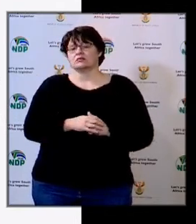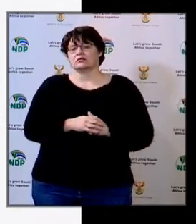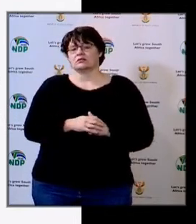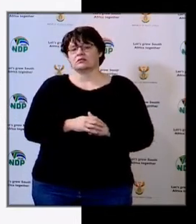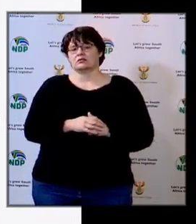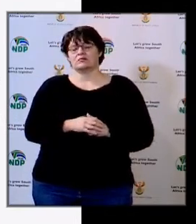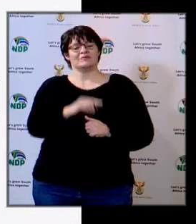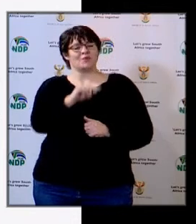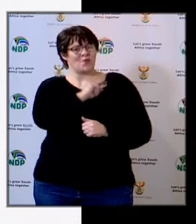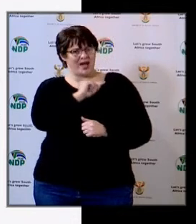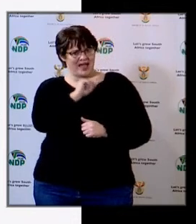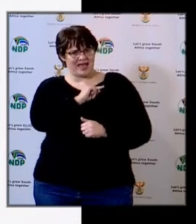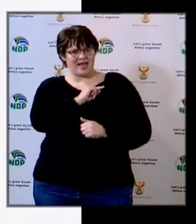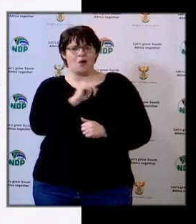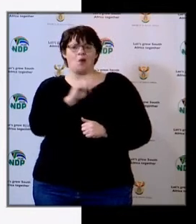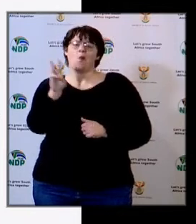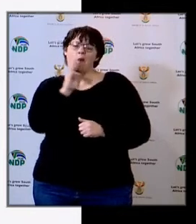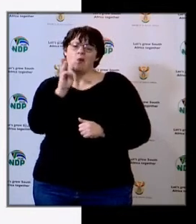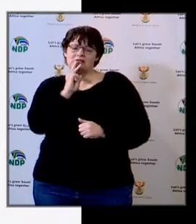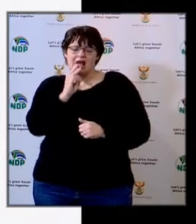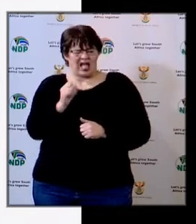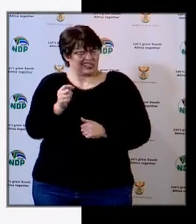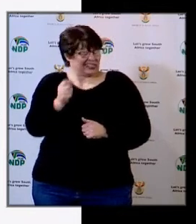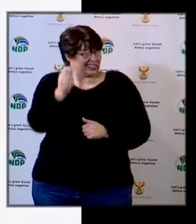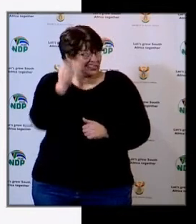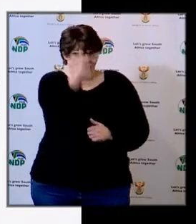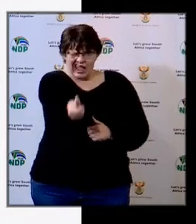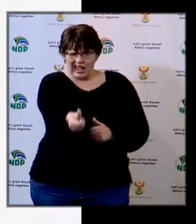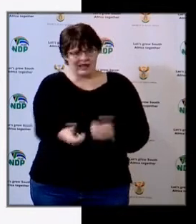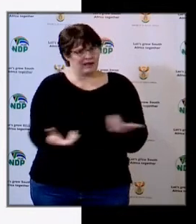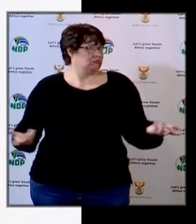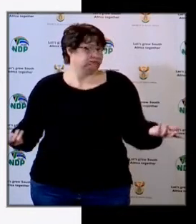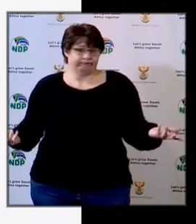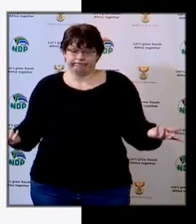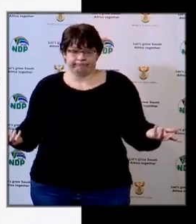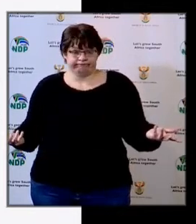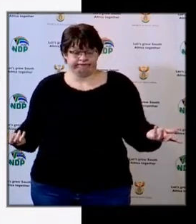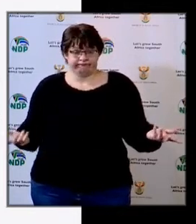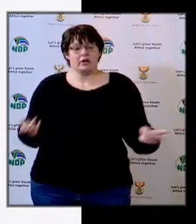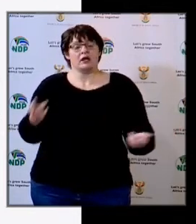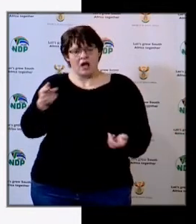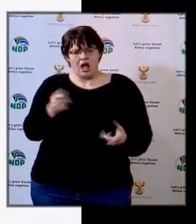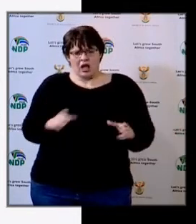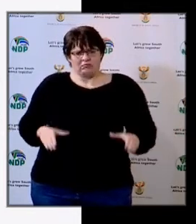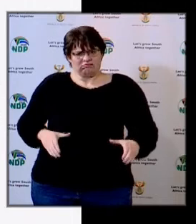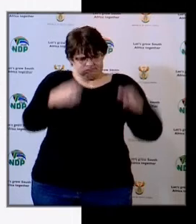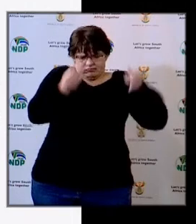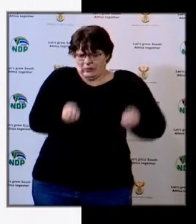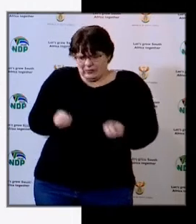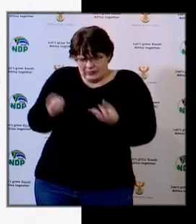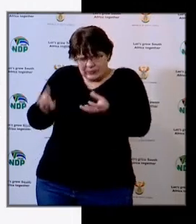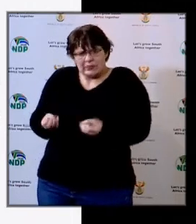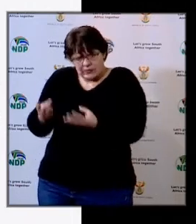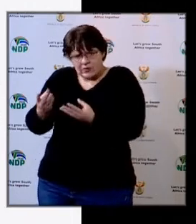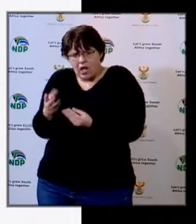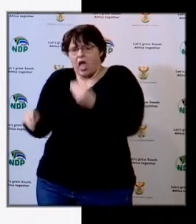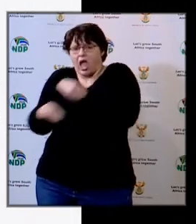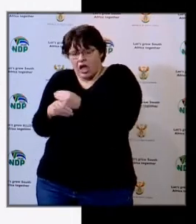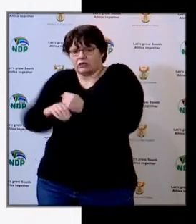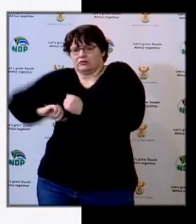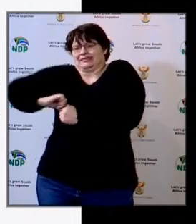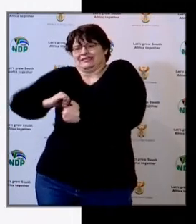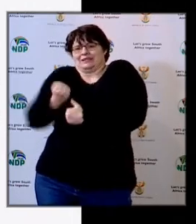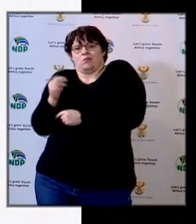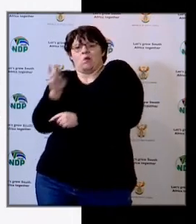large, is precisely because it's a water-scarce province, and these tanks that we're distributing will assist with